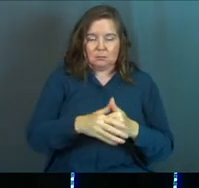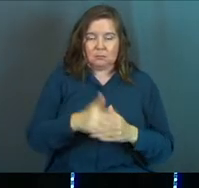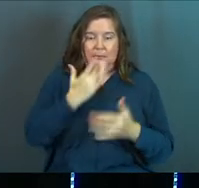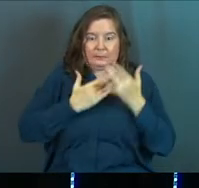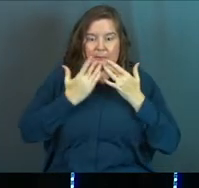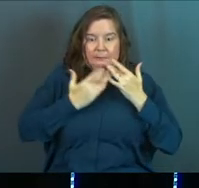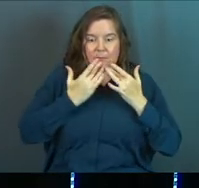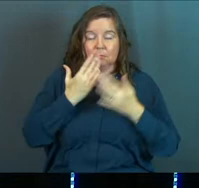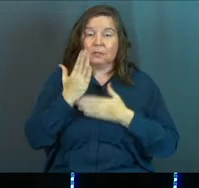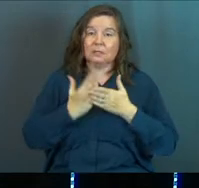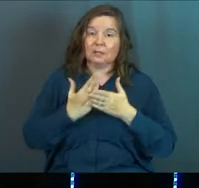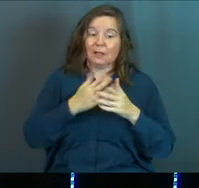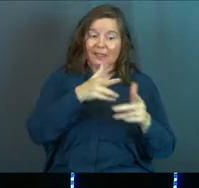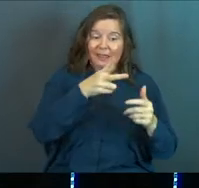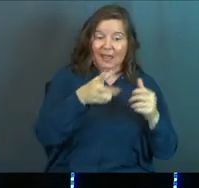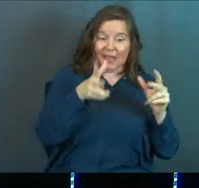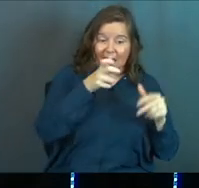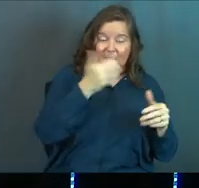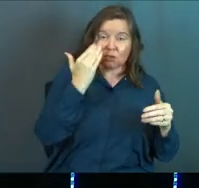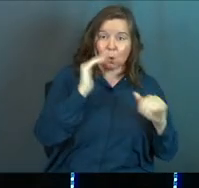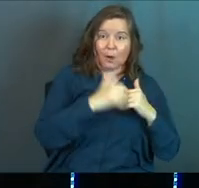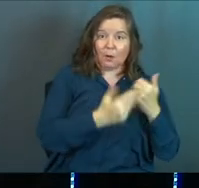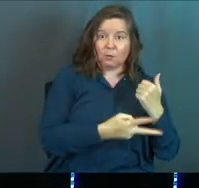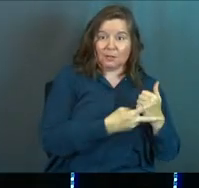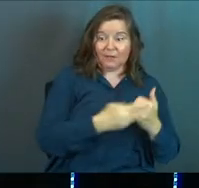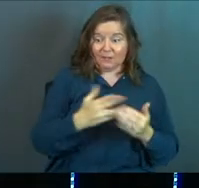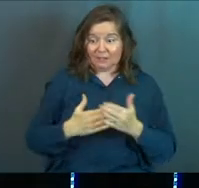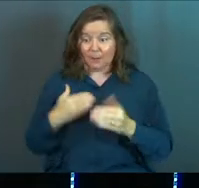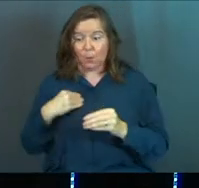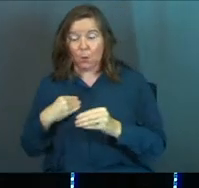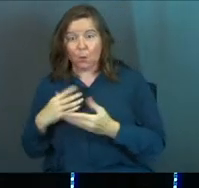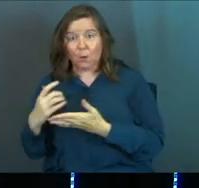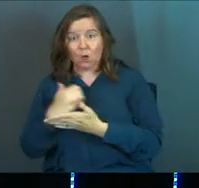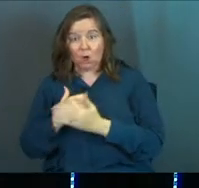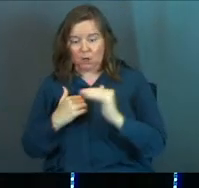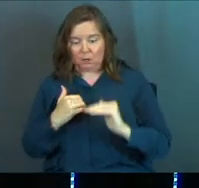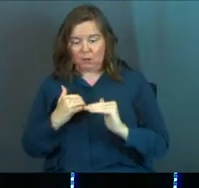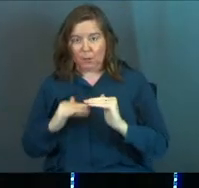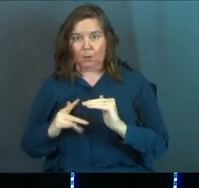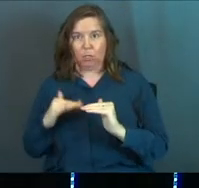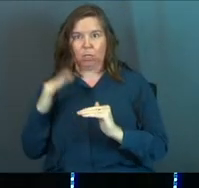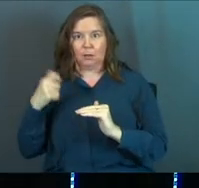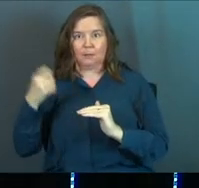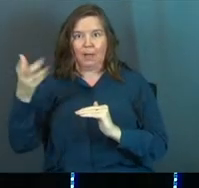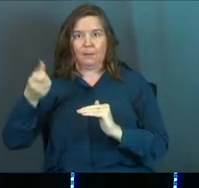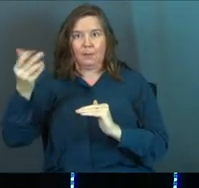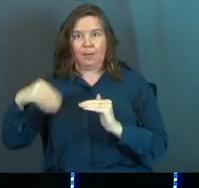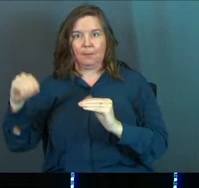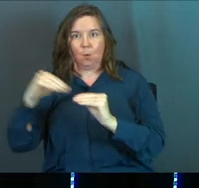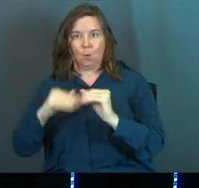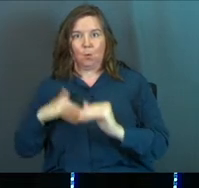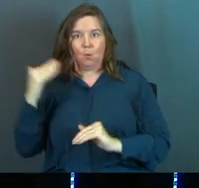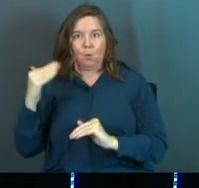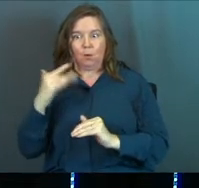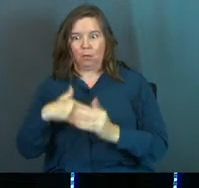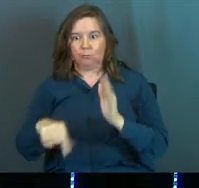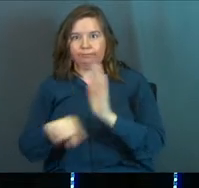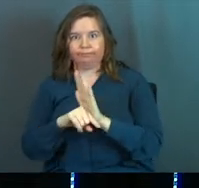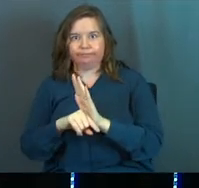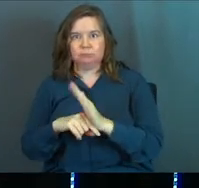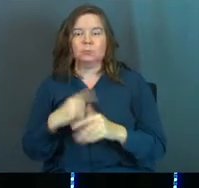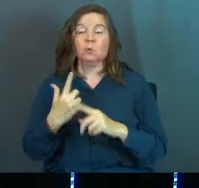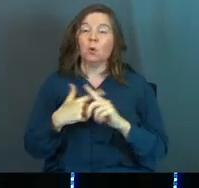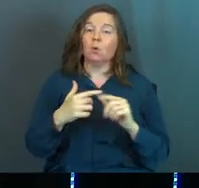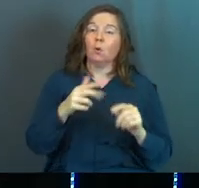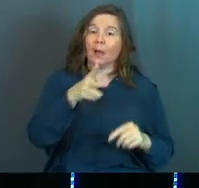Some of us are spending more in our lifestyle than what we make, and we're experiencing difficulty as a result. So not only